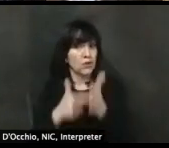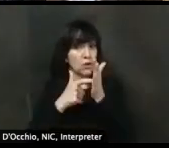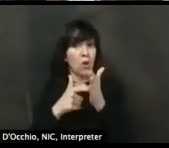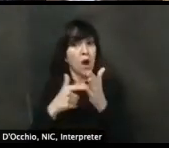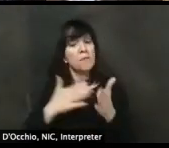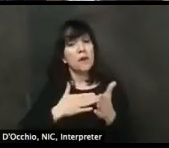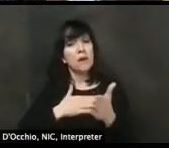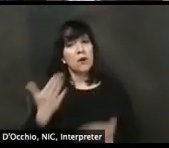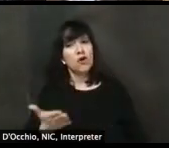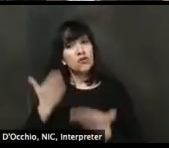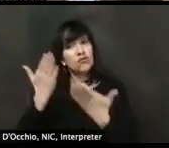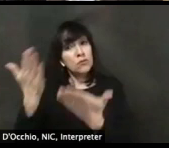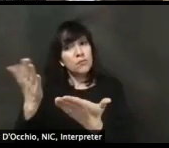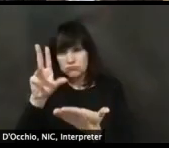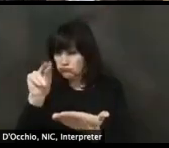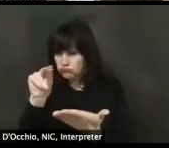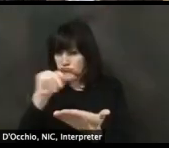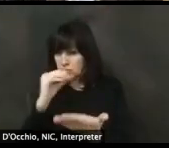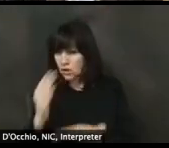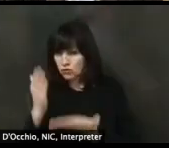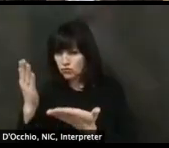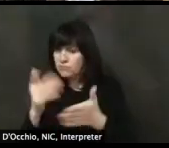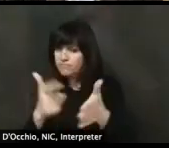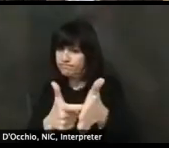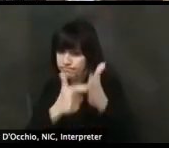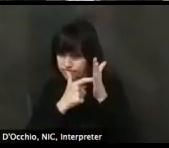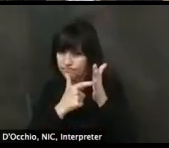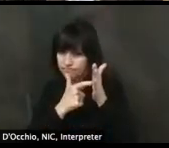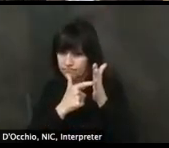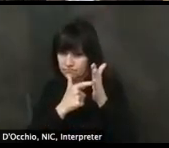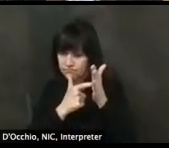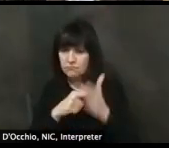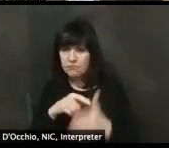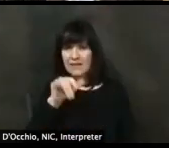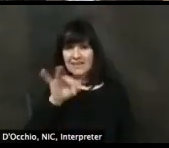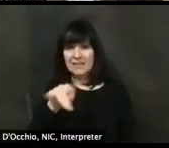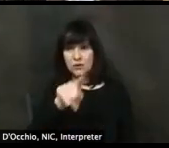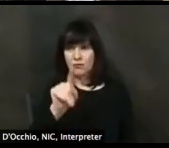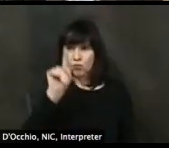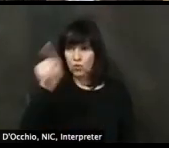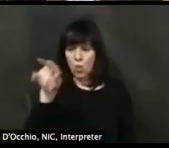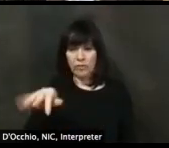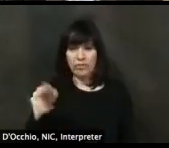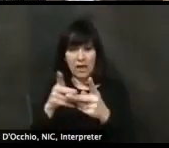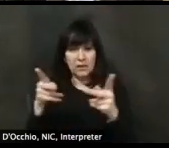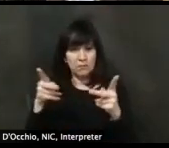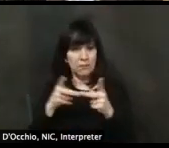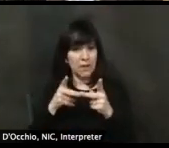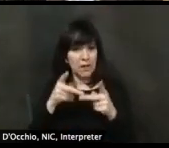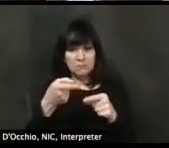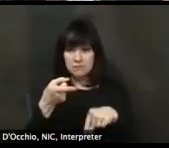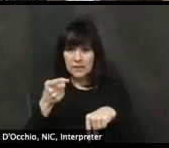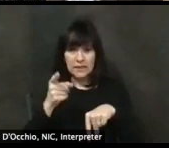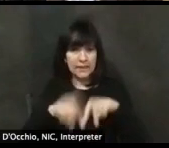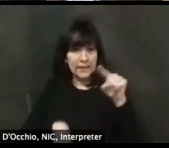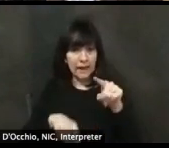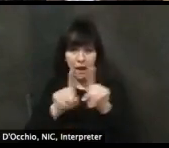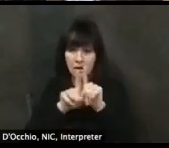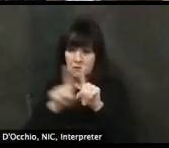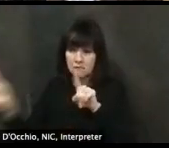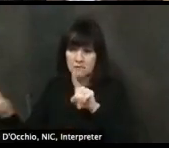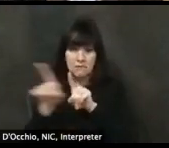in public and specifically in places where social distancing is difficult, like a grocery store,